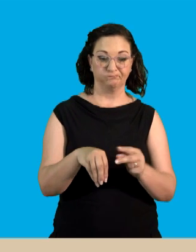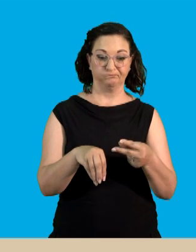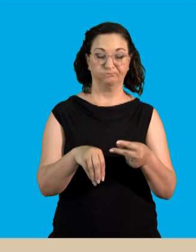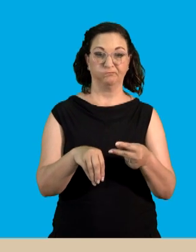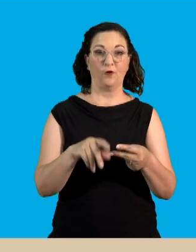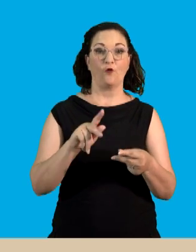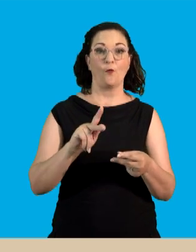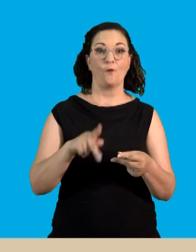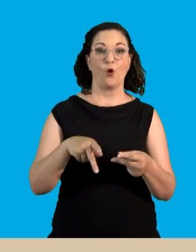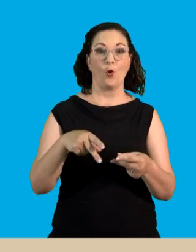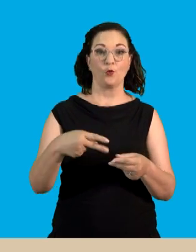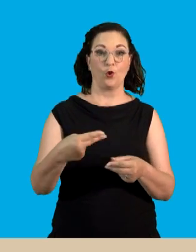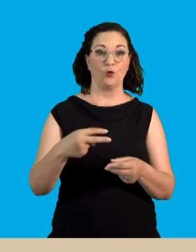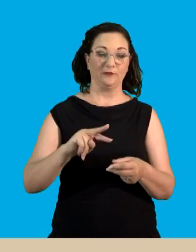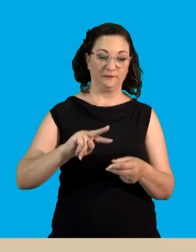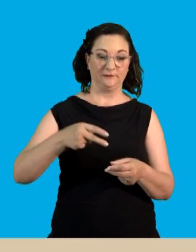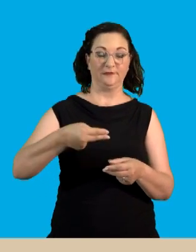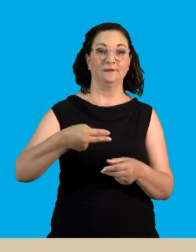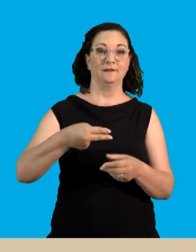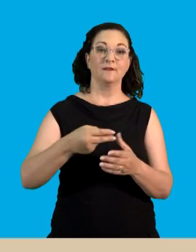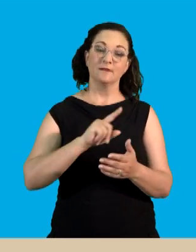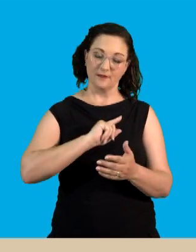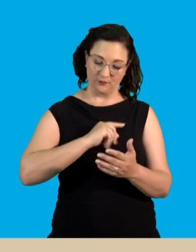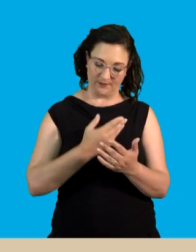to grow and develop.